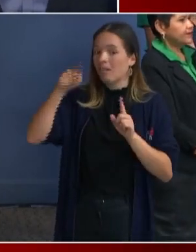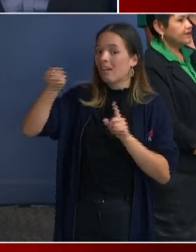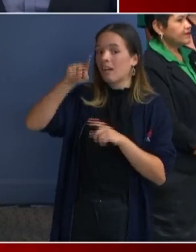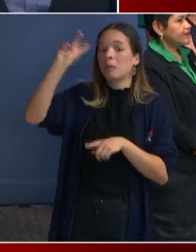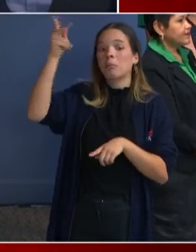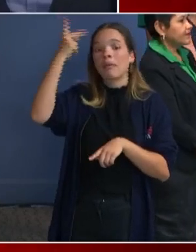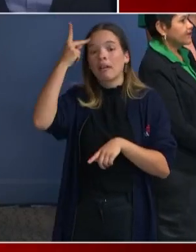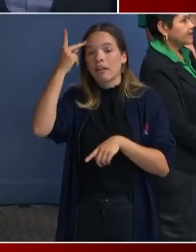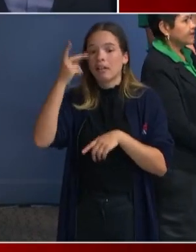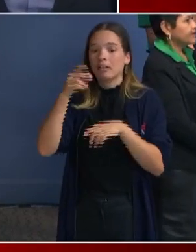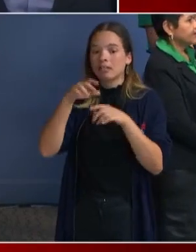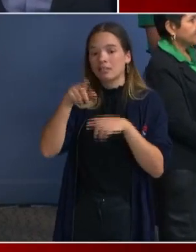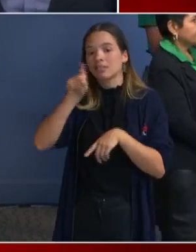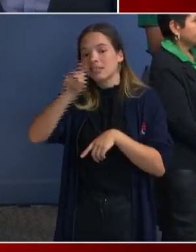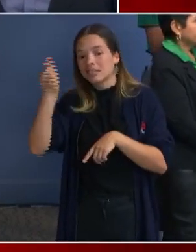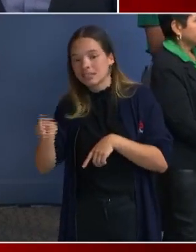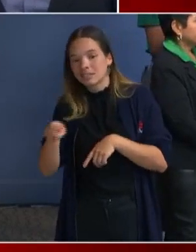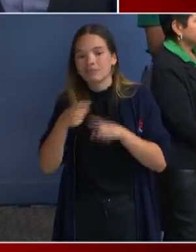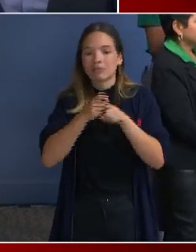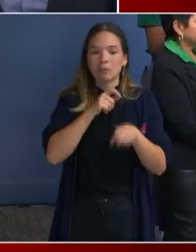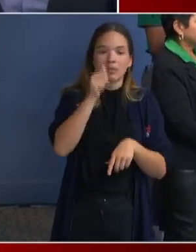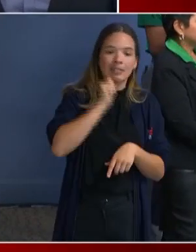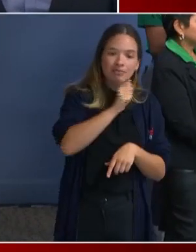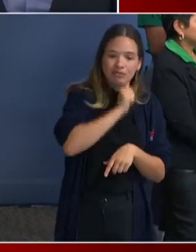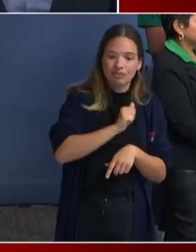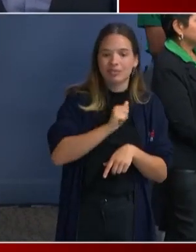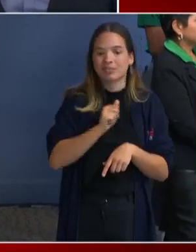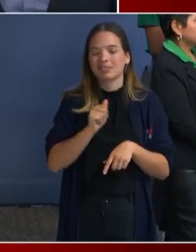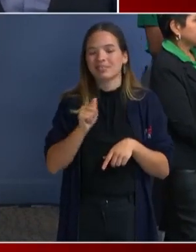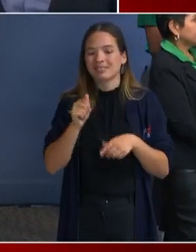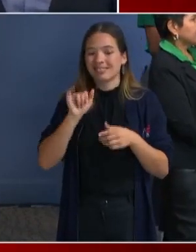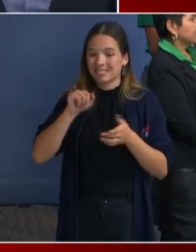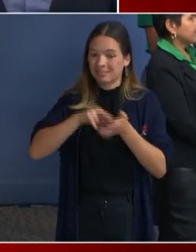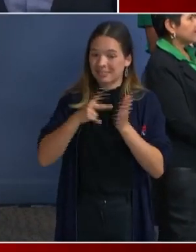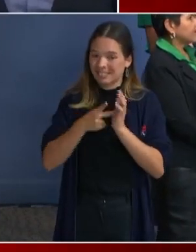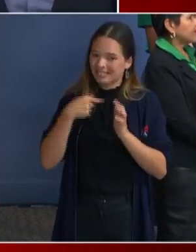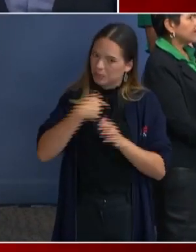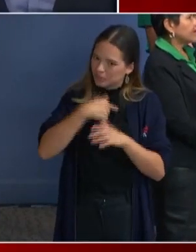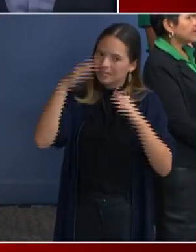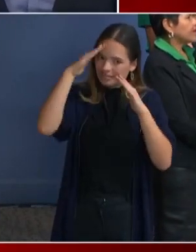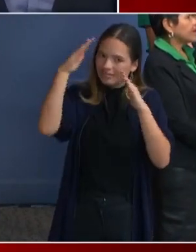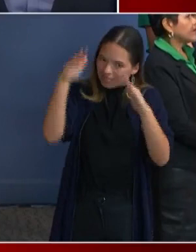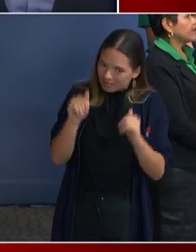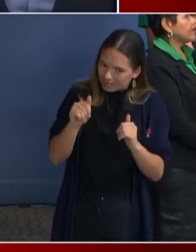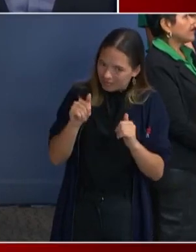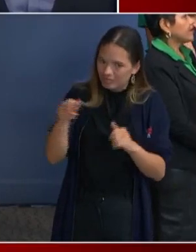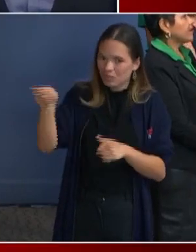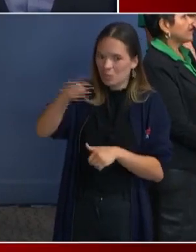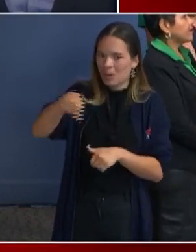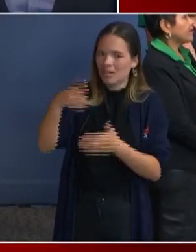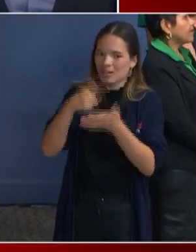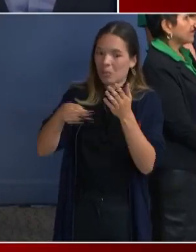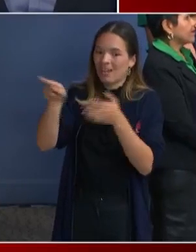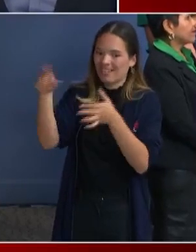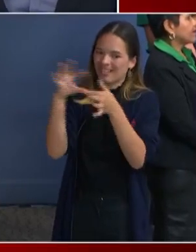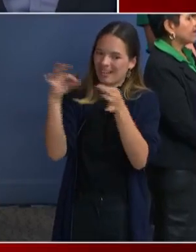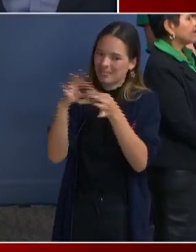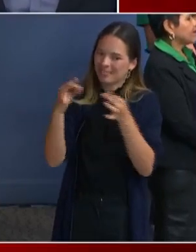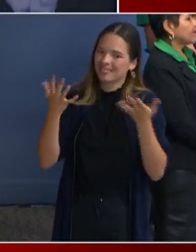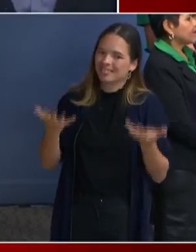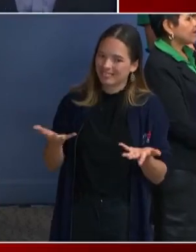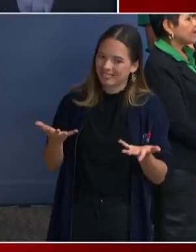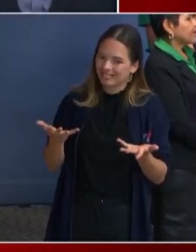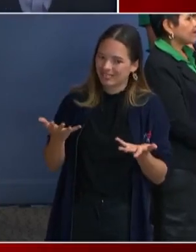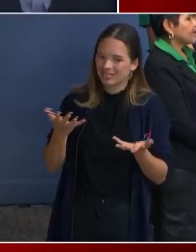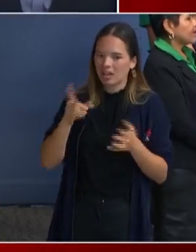and Arizona. So our expectation is to believe what they've said, um, and that hundreds of more buses will